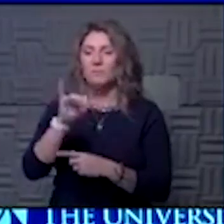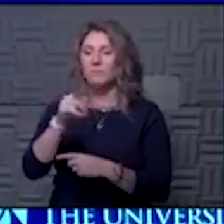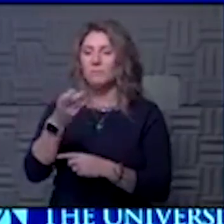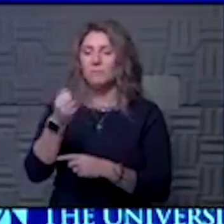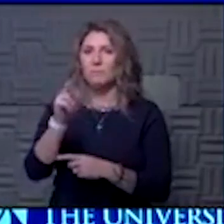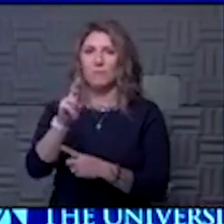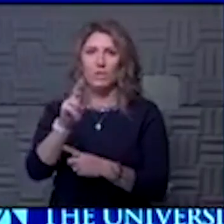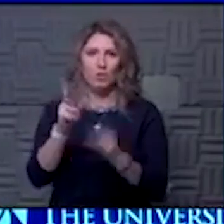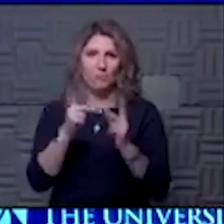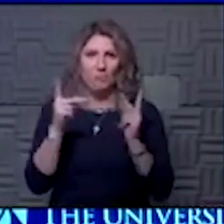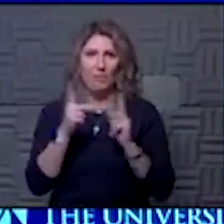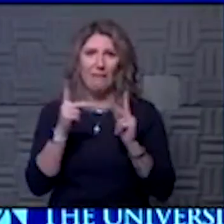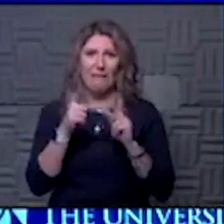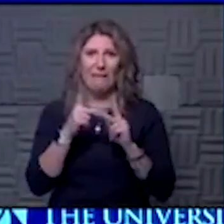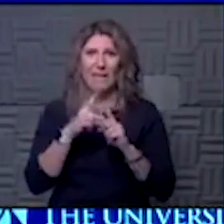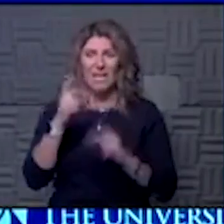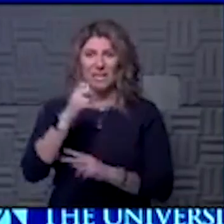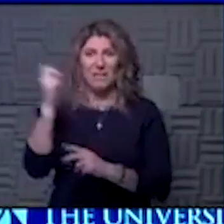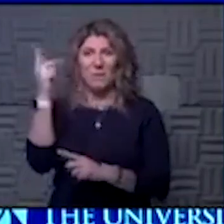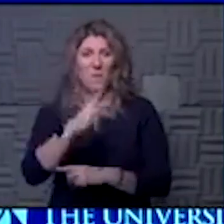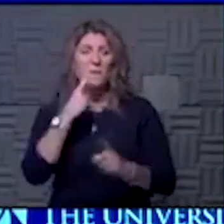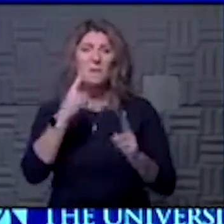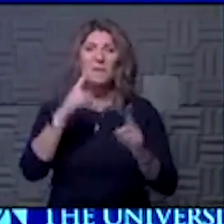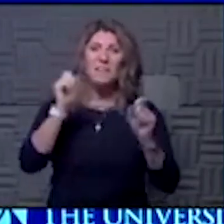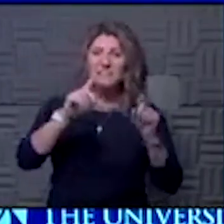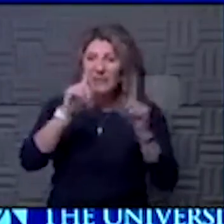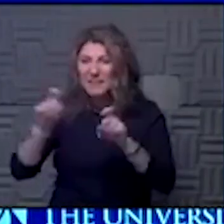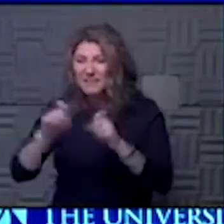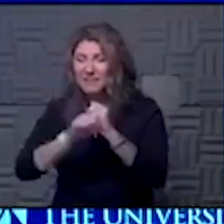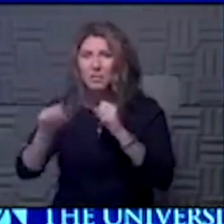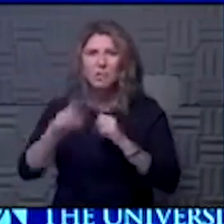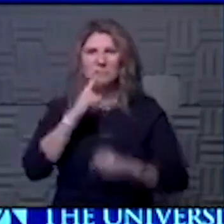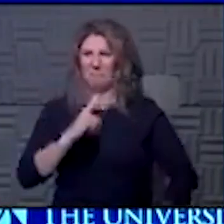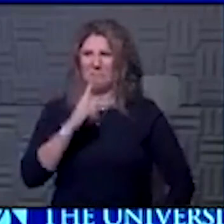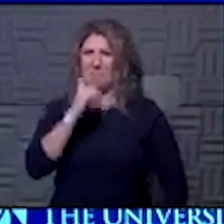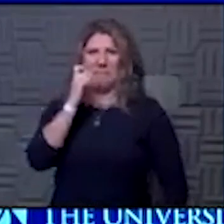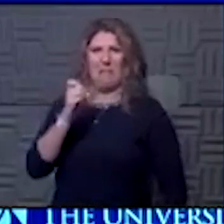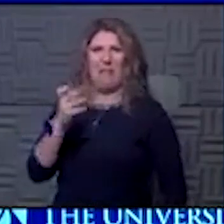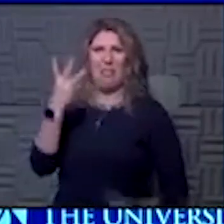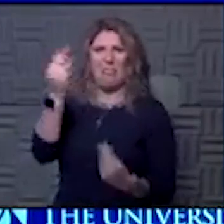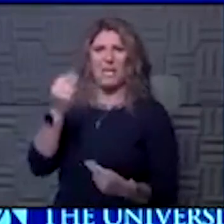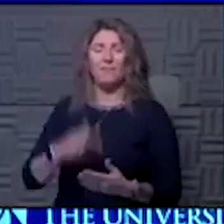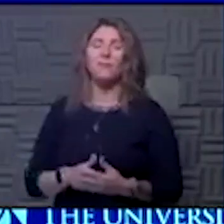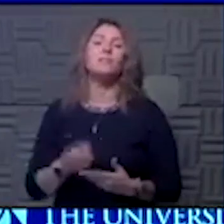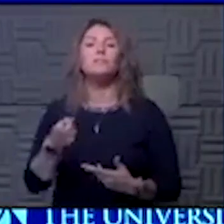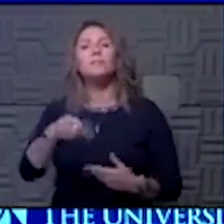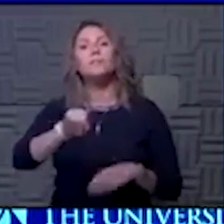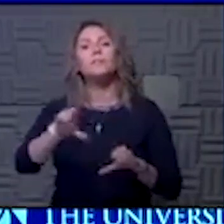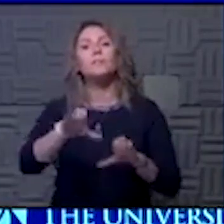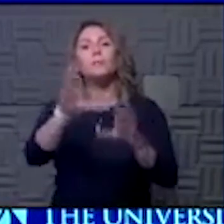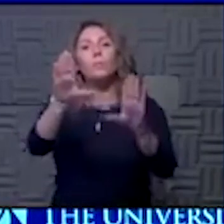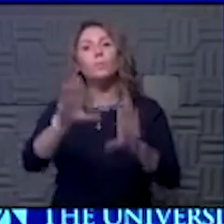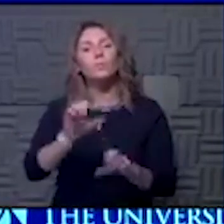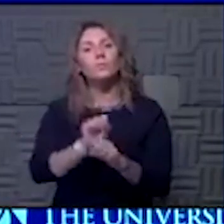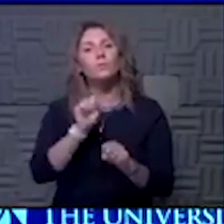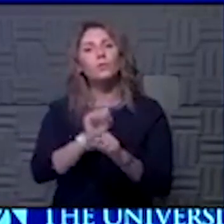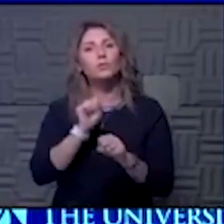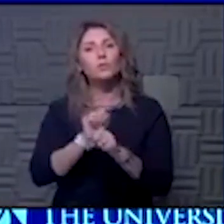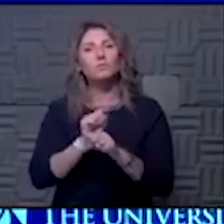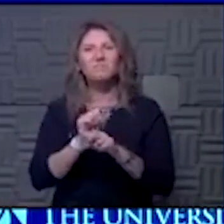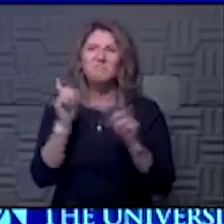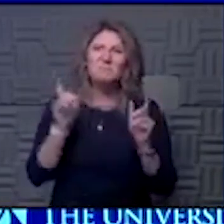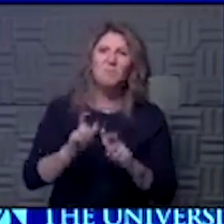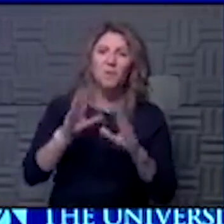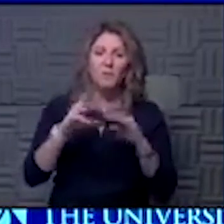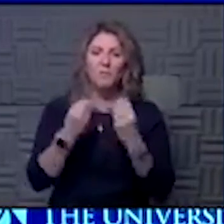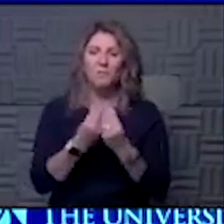or do testing of everybody, cetera. And she's like, I'm not leaving. I'm not going. They've done a great job there. And I think we're going to be a smaller crew. usually